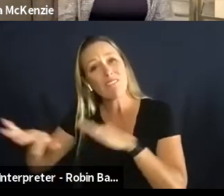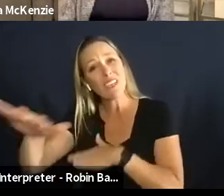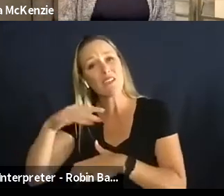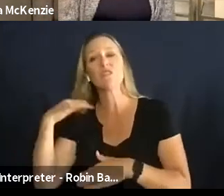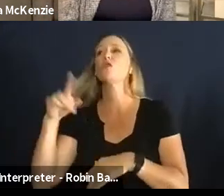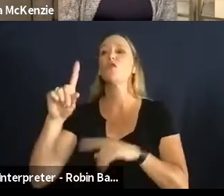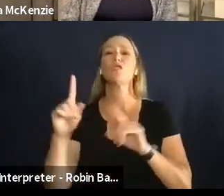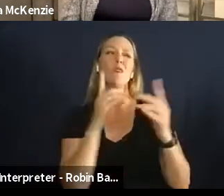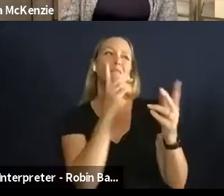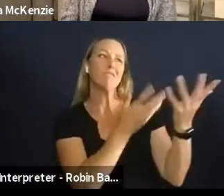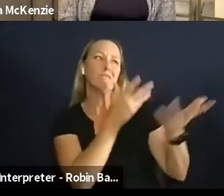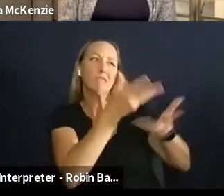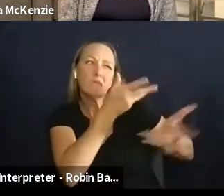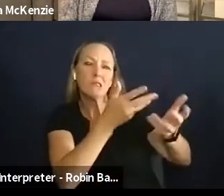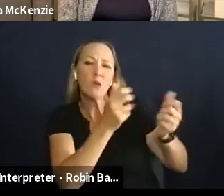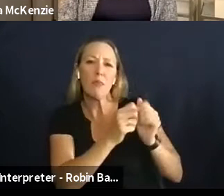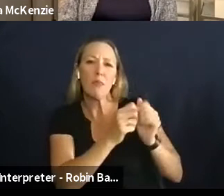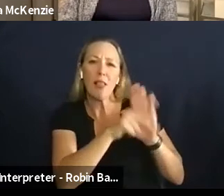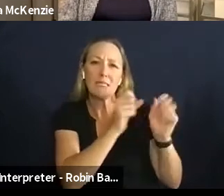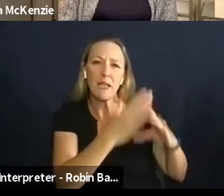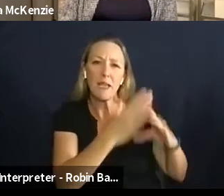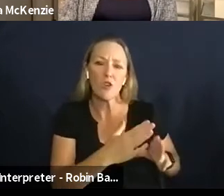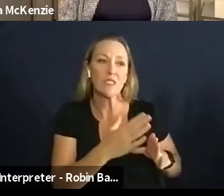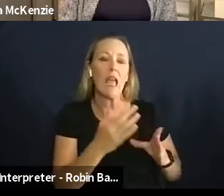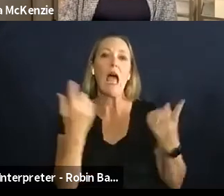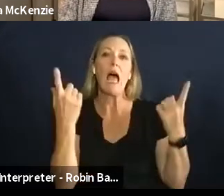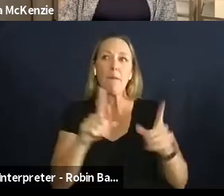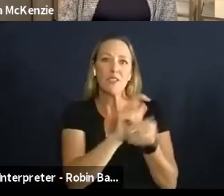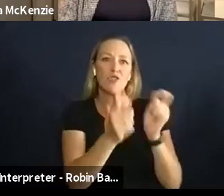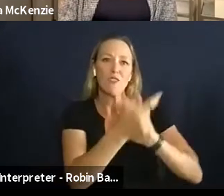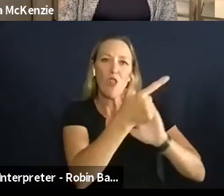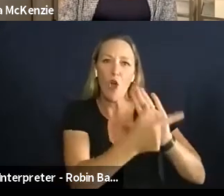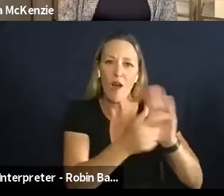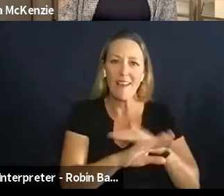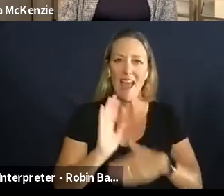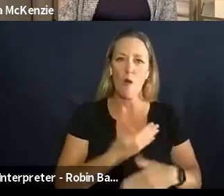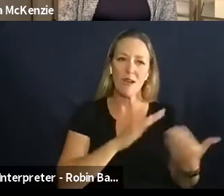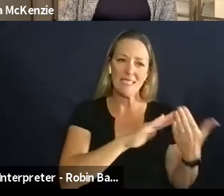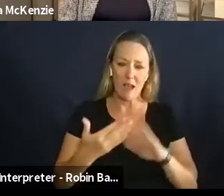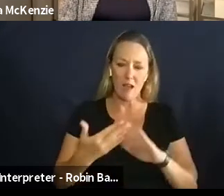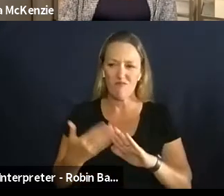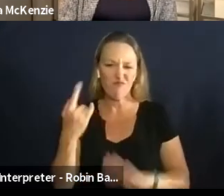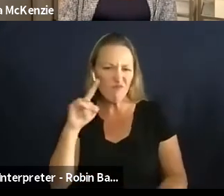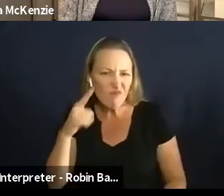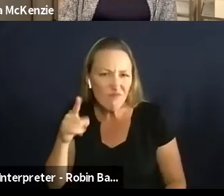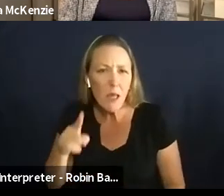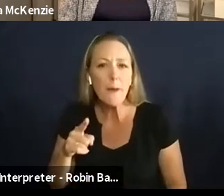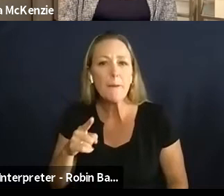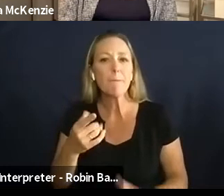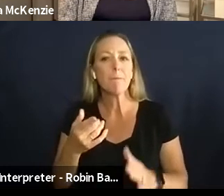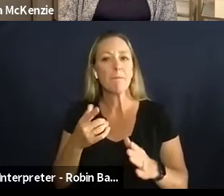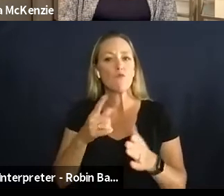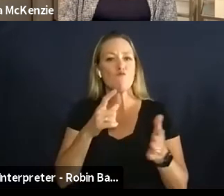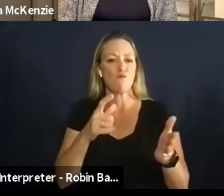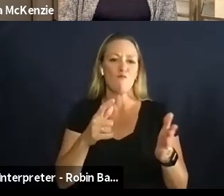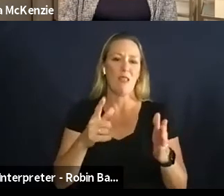legislation in our town to to i guess mandate that kids could not work in the fields before